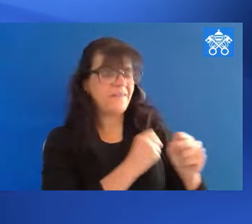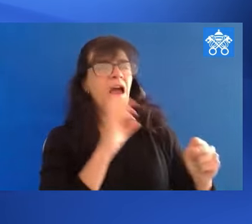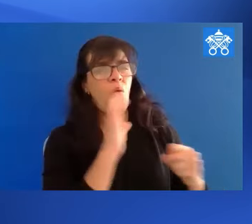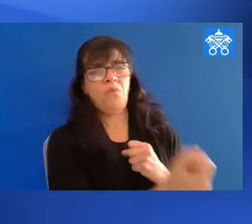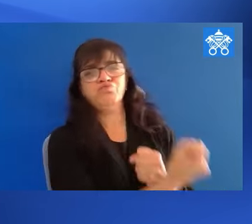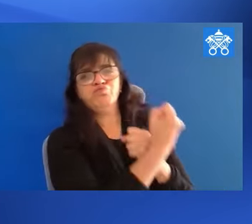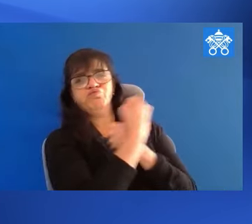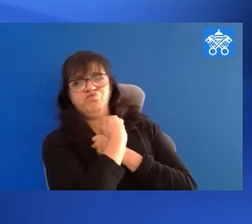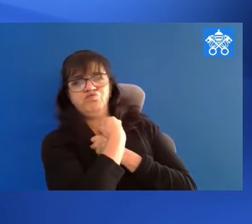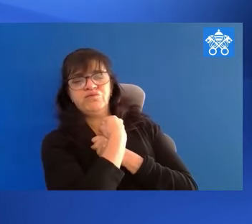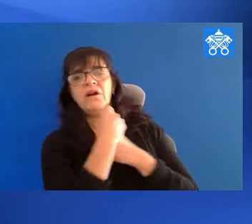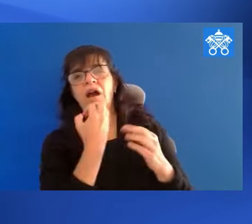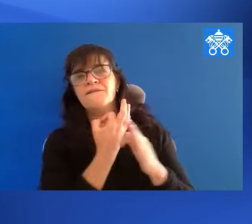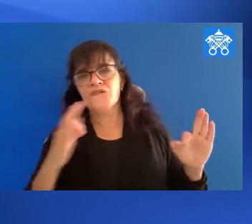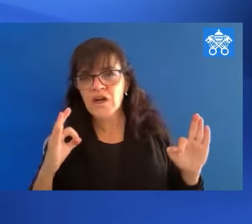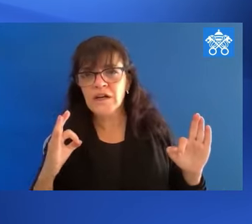devour our freedom.